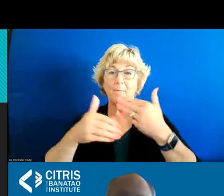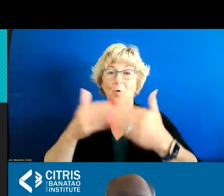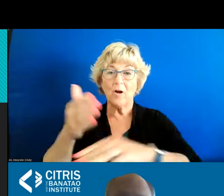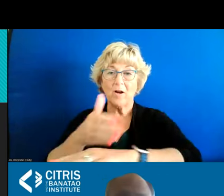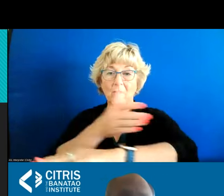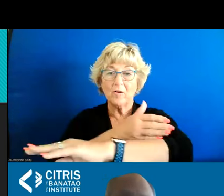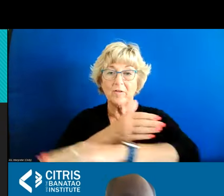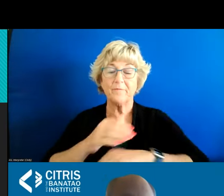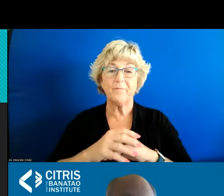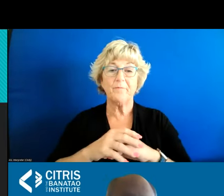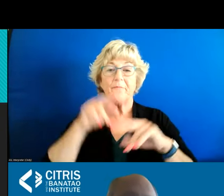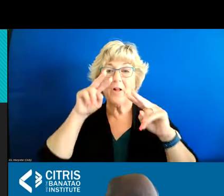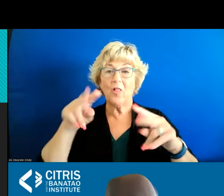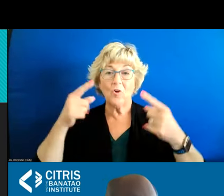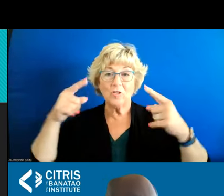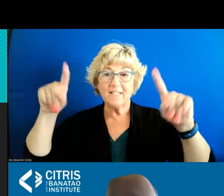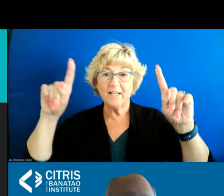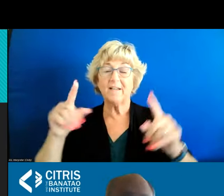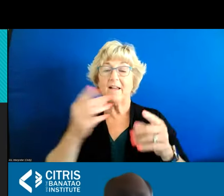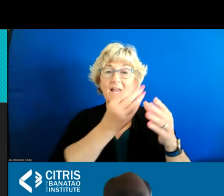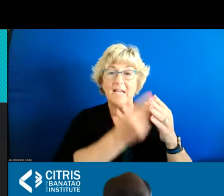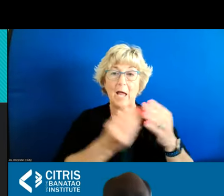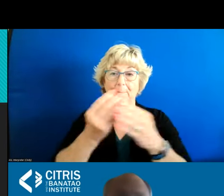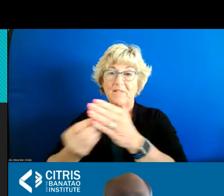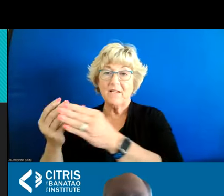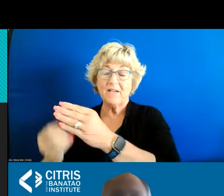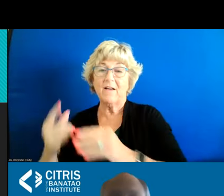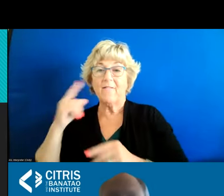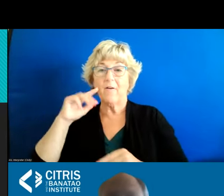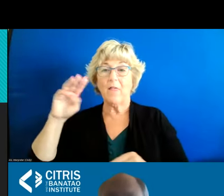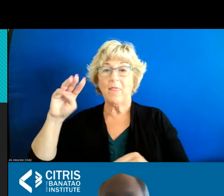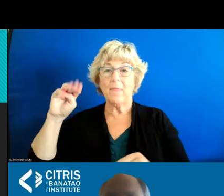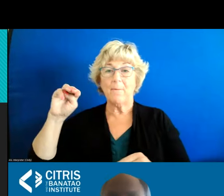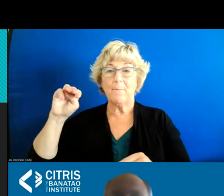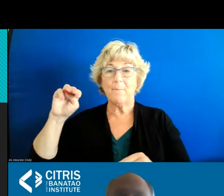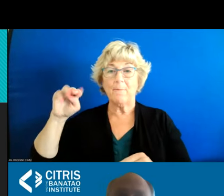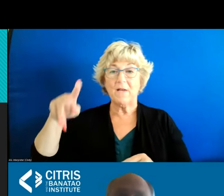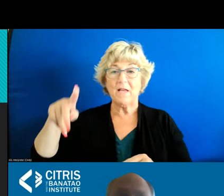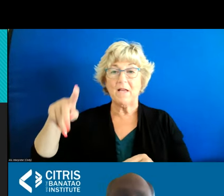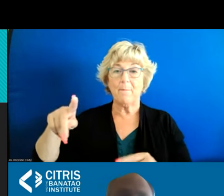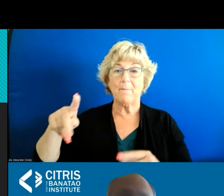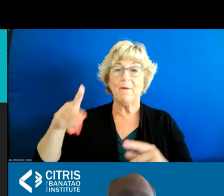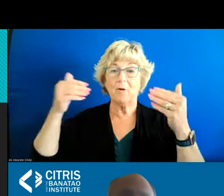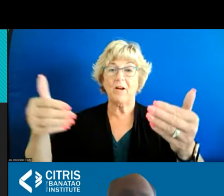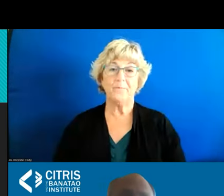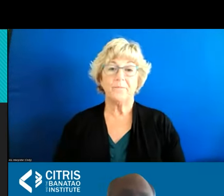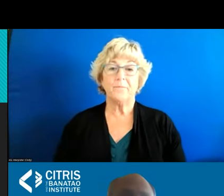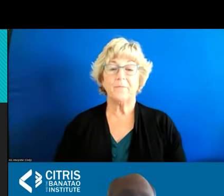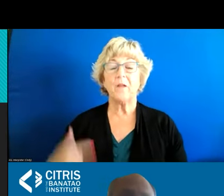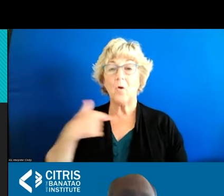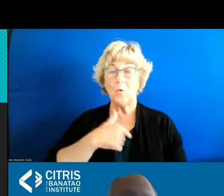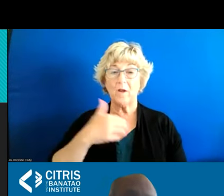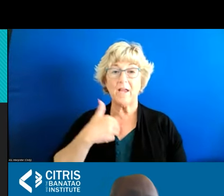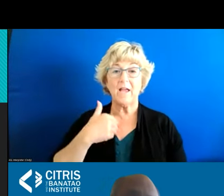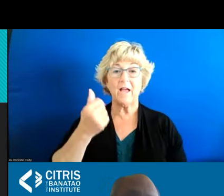look at successes and gaps for the master plan on aging and move us forward so we have a few points i'm going